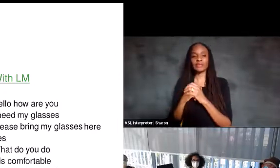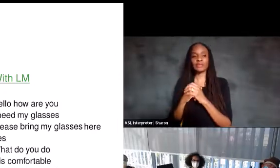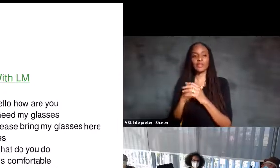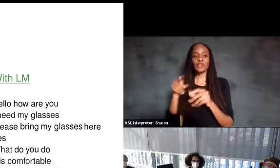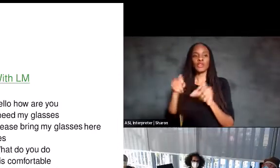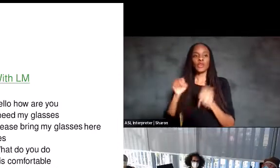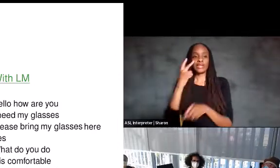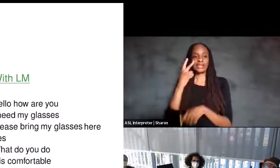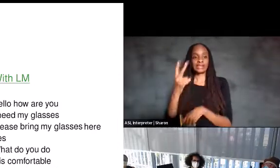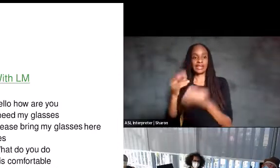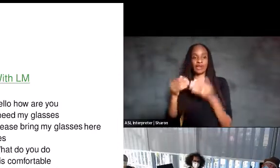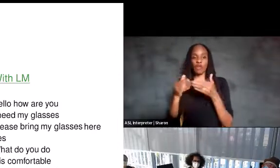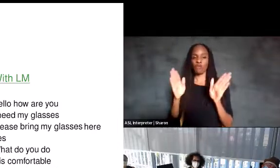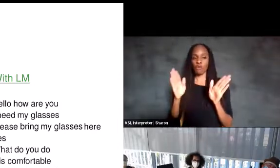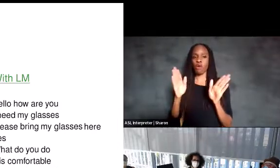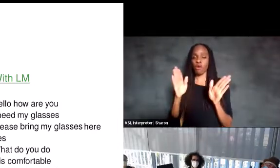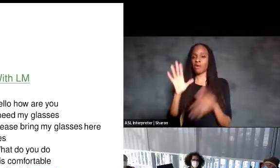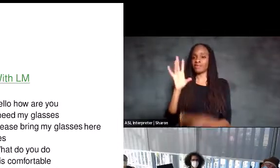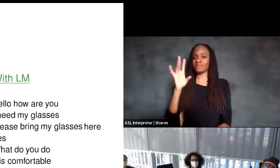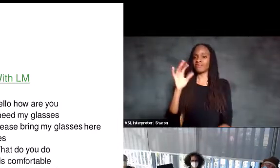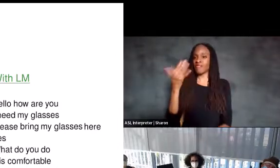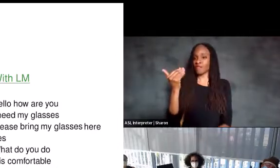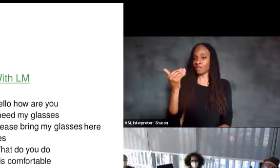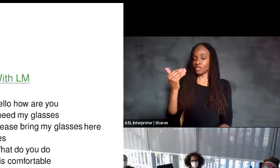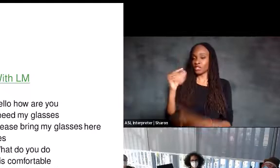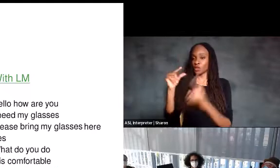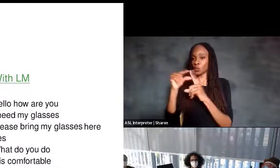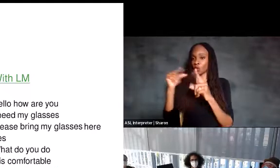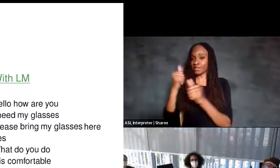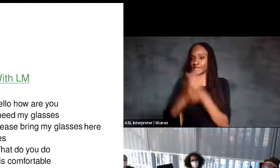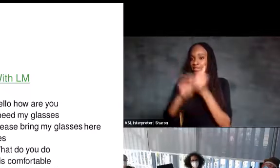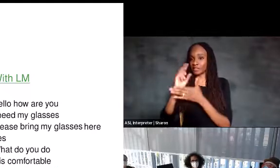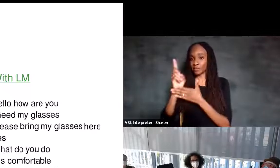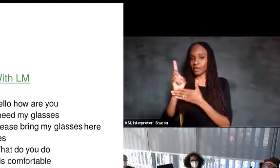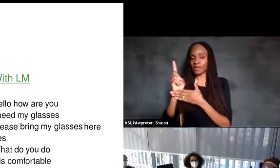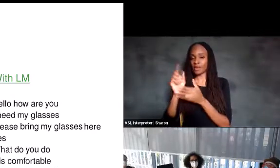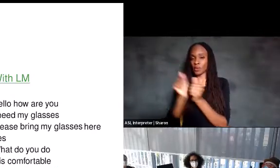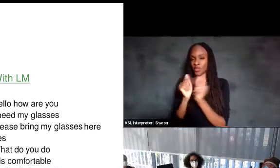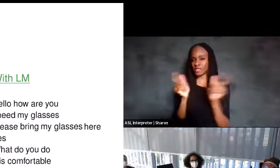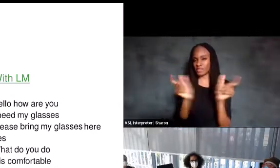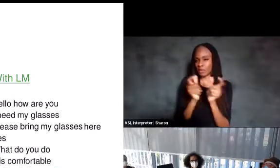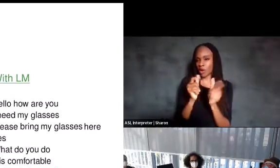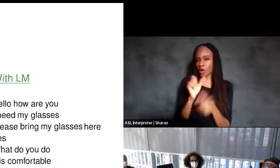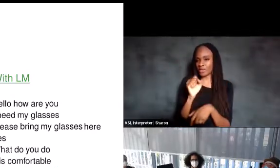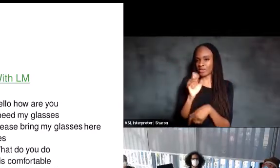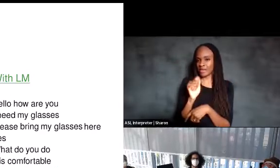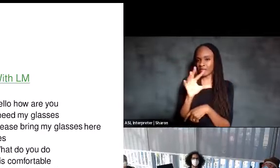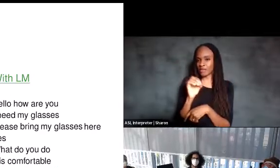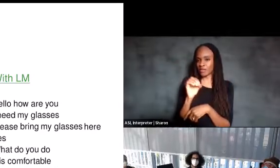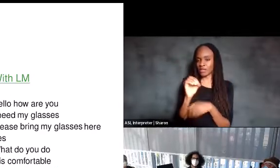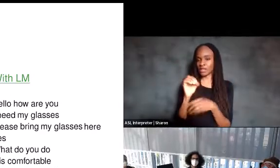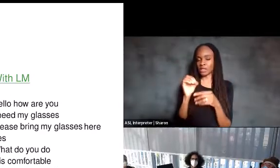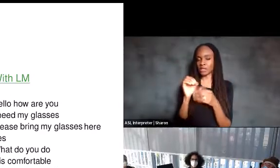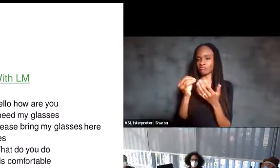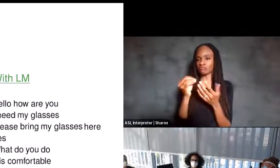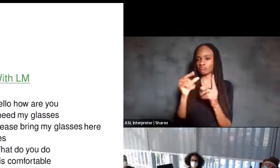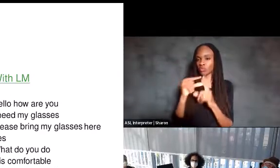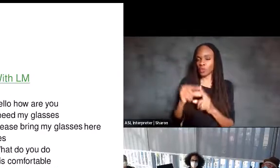And overall, we're at about 15 words per minute on the small set of 50 words and at about 75% accuracy.